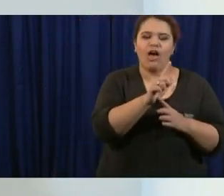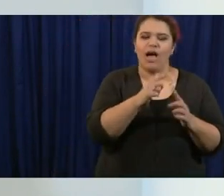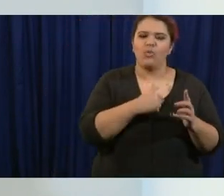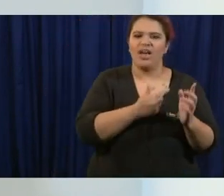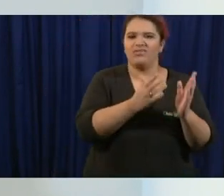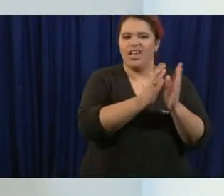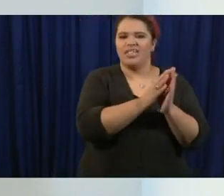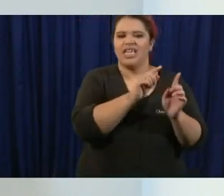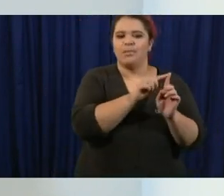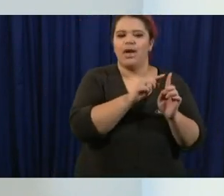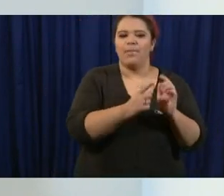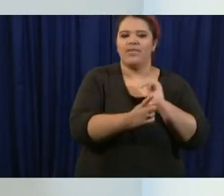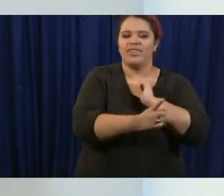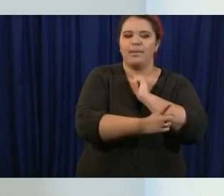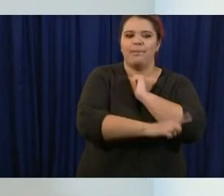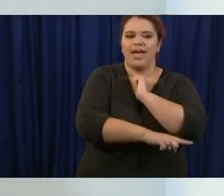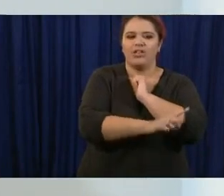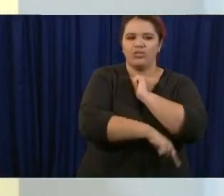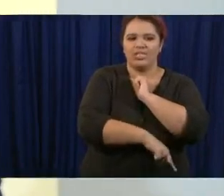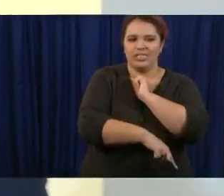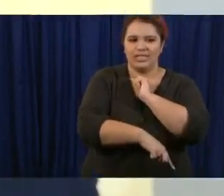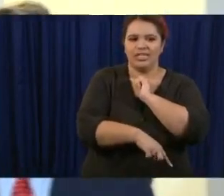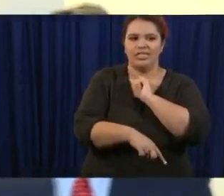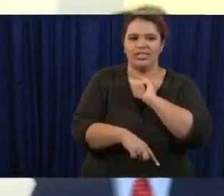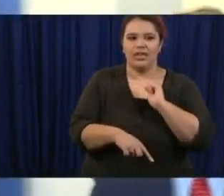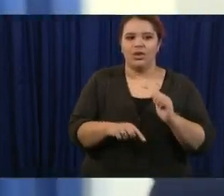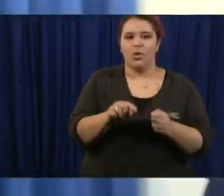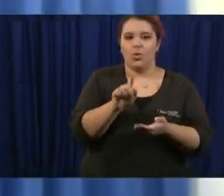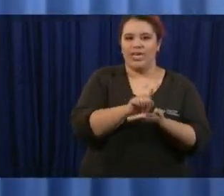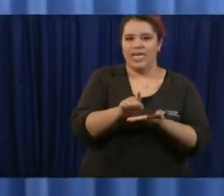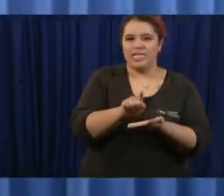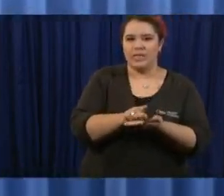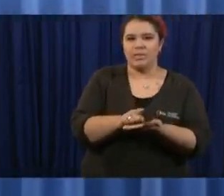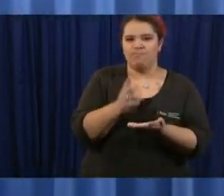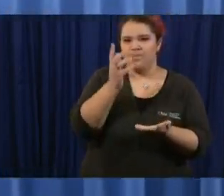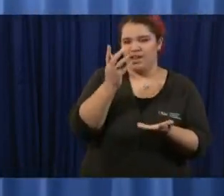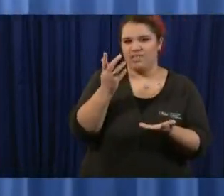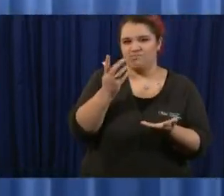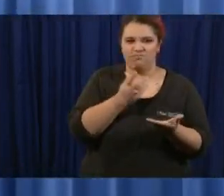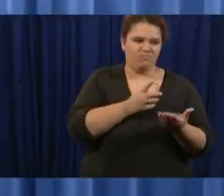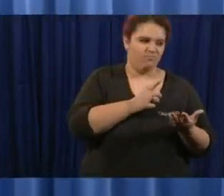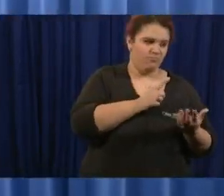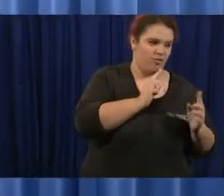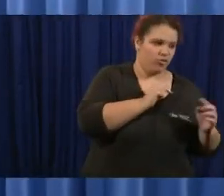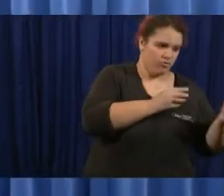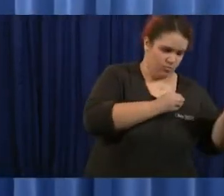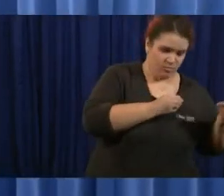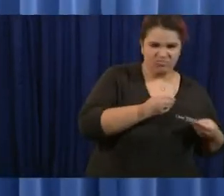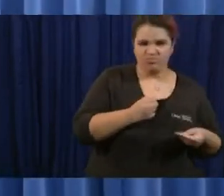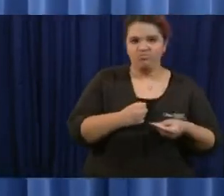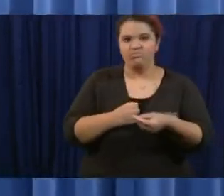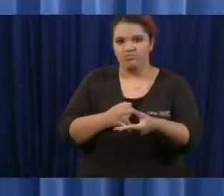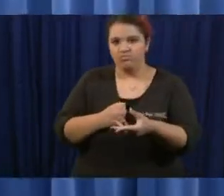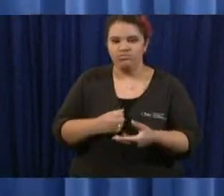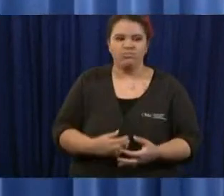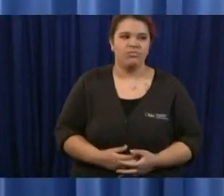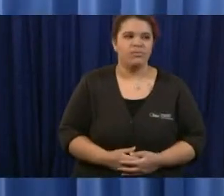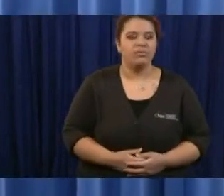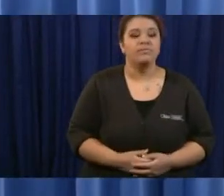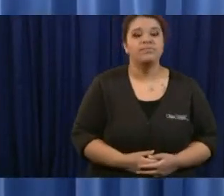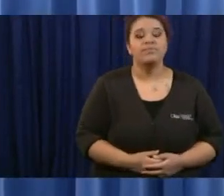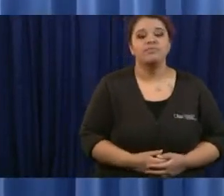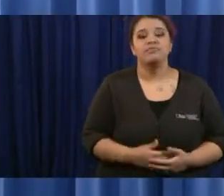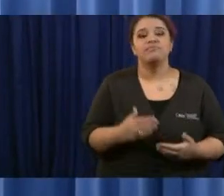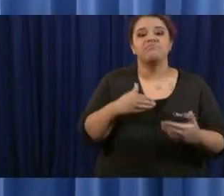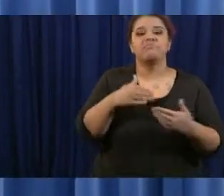information uh back to you hello it's